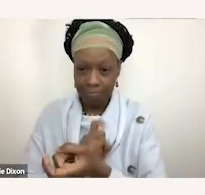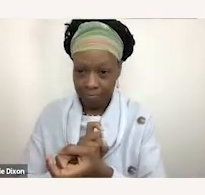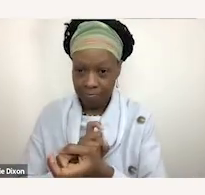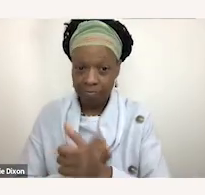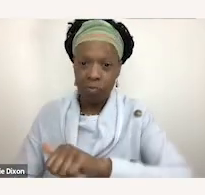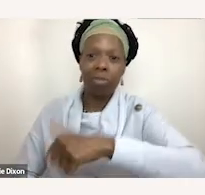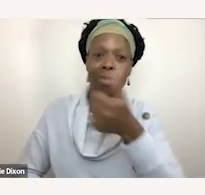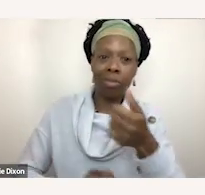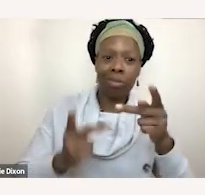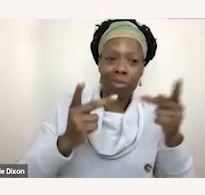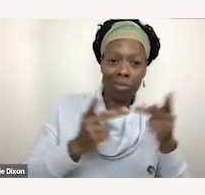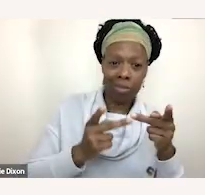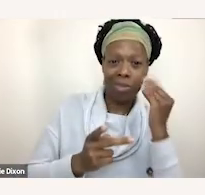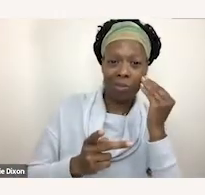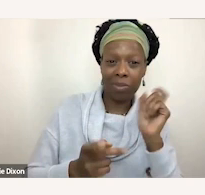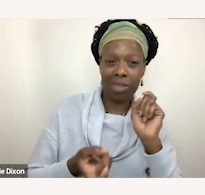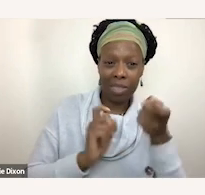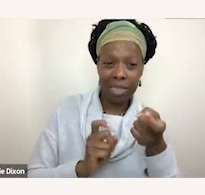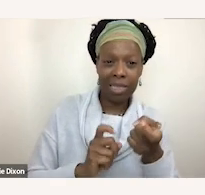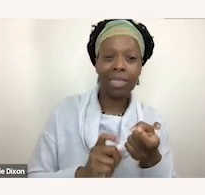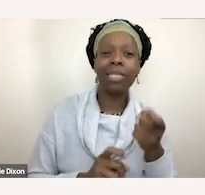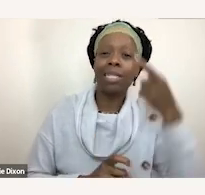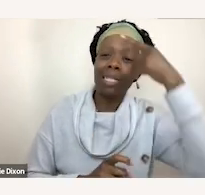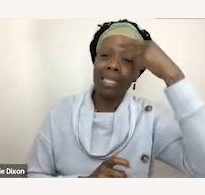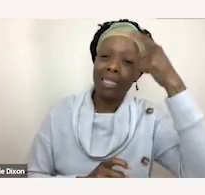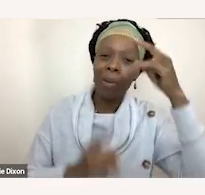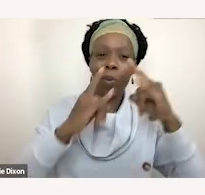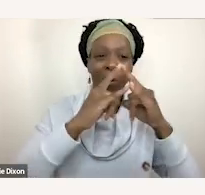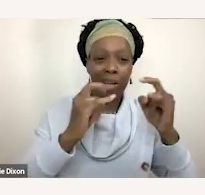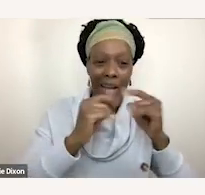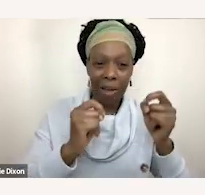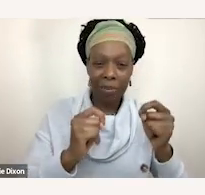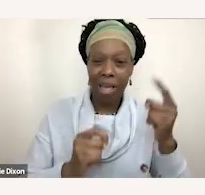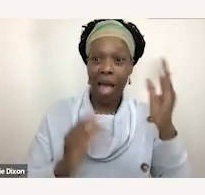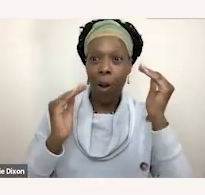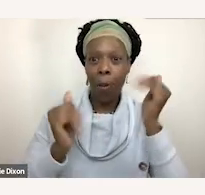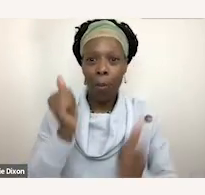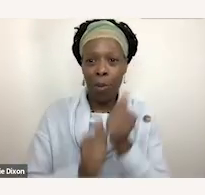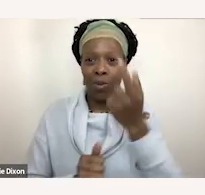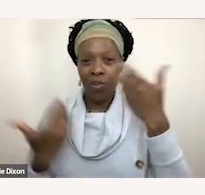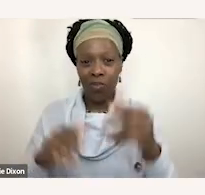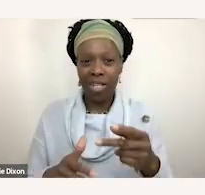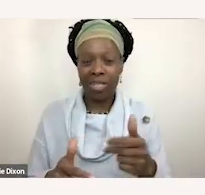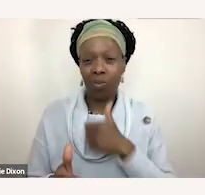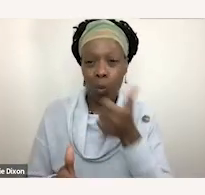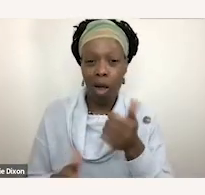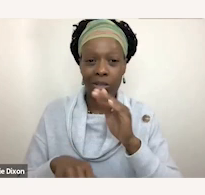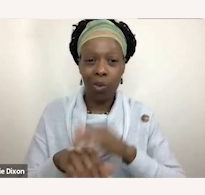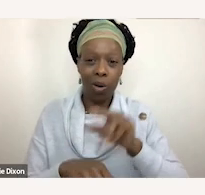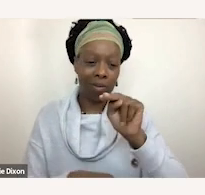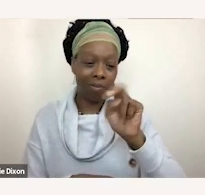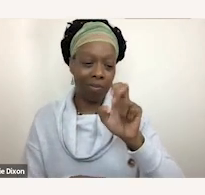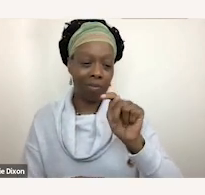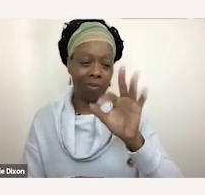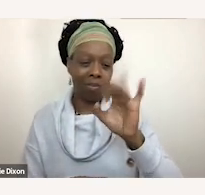like summer in the summer camps and when we think about what those summer camps look like and I hope most of you have seen crit camp and if you haven't you should